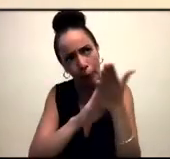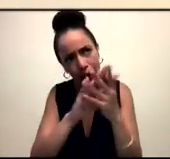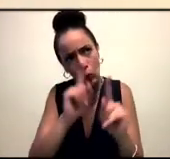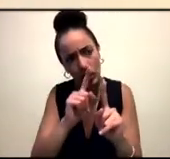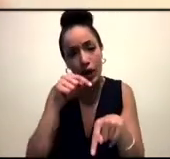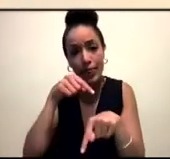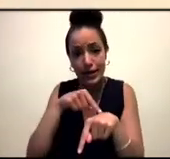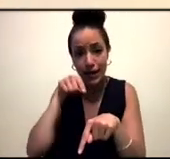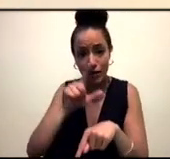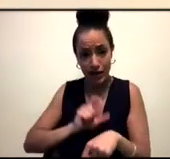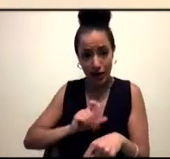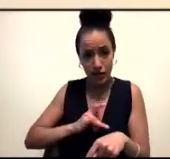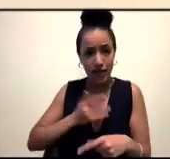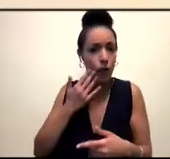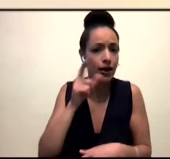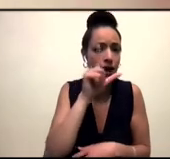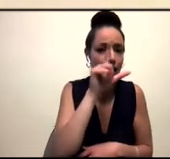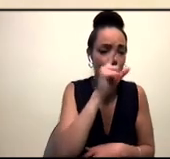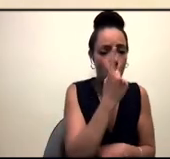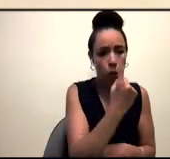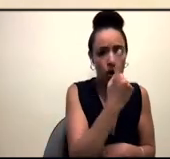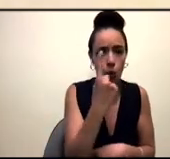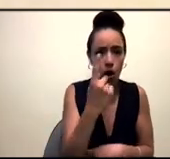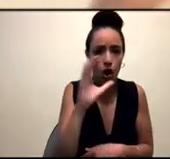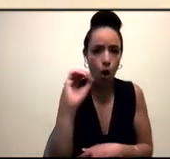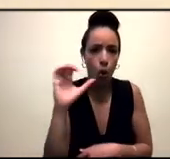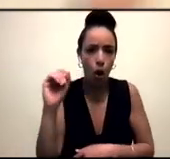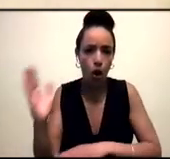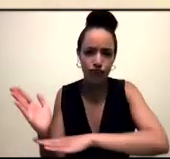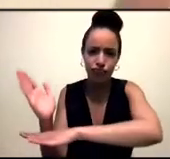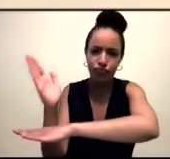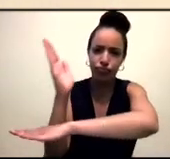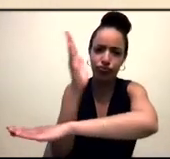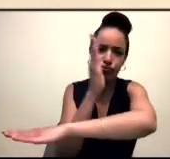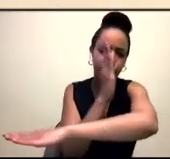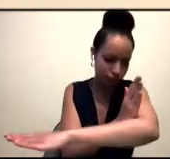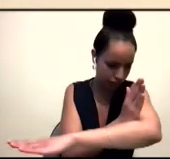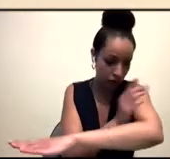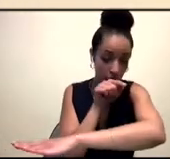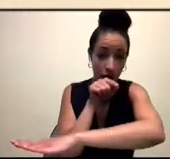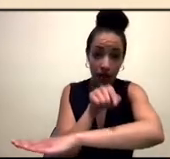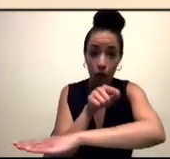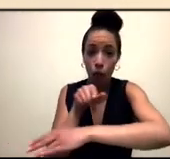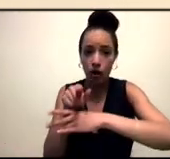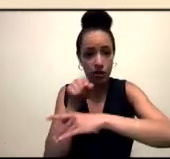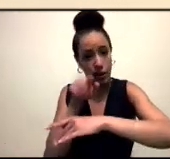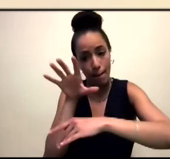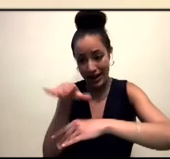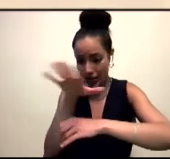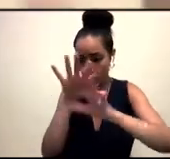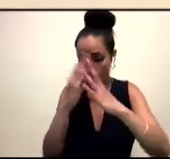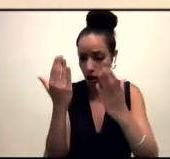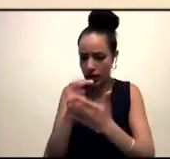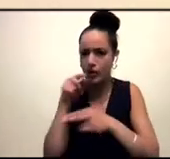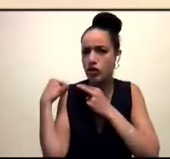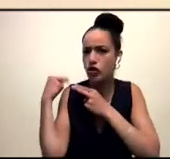in the 1100s. This was in that part of the world that was the convention for maps. And I wanted